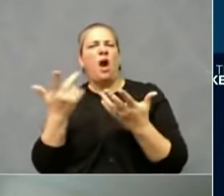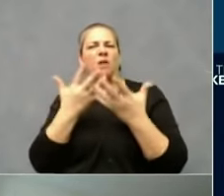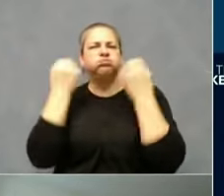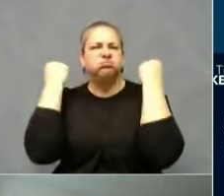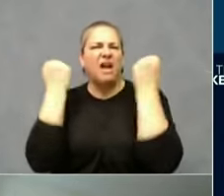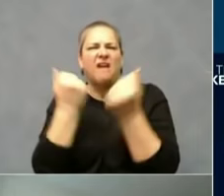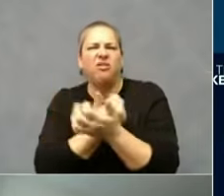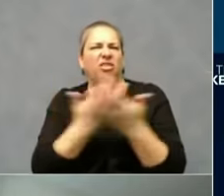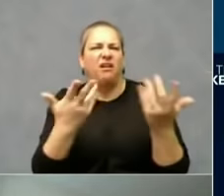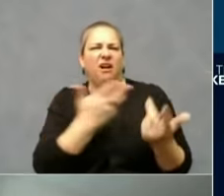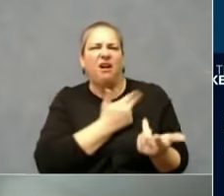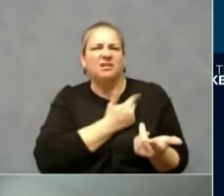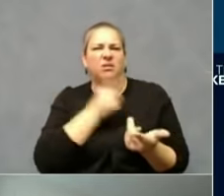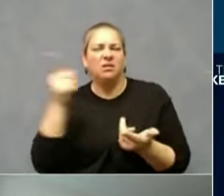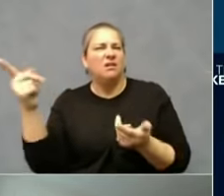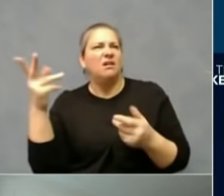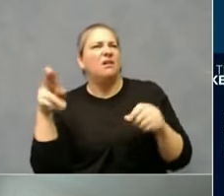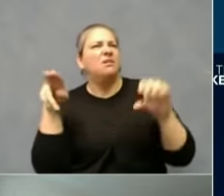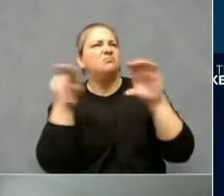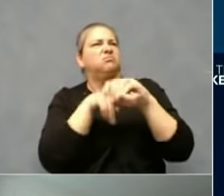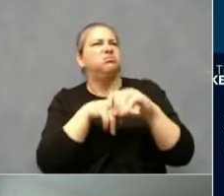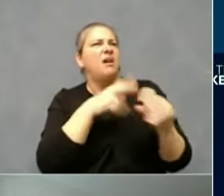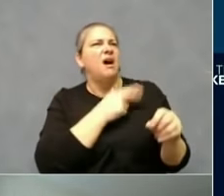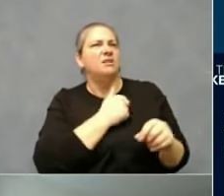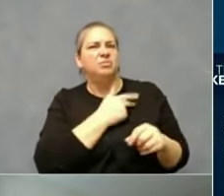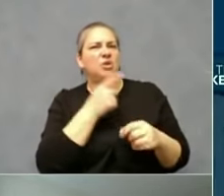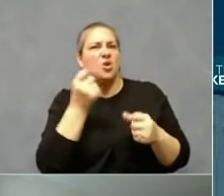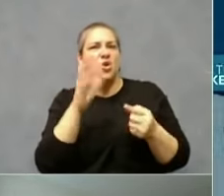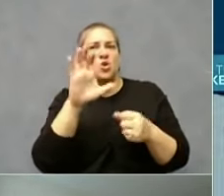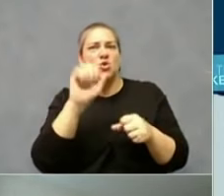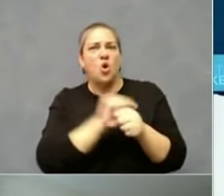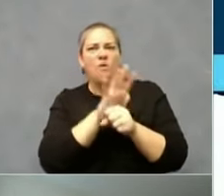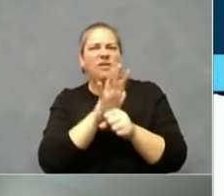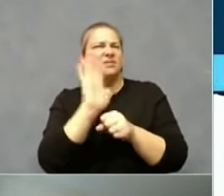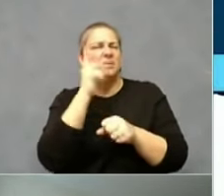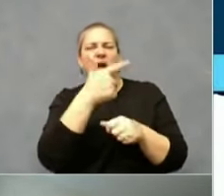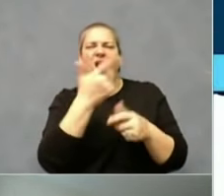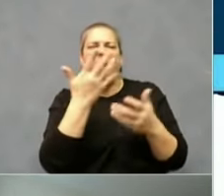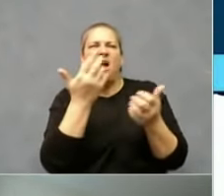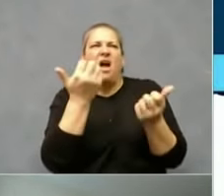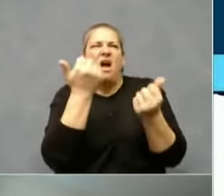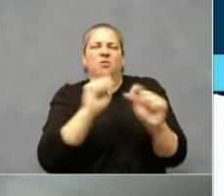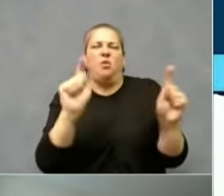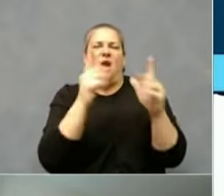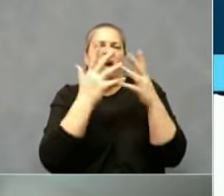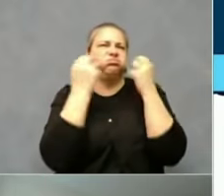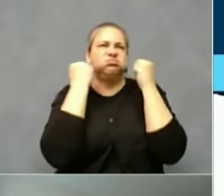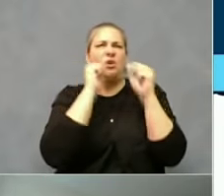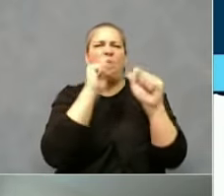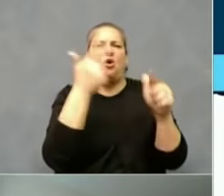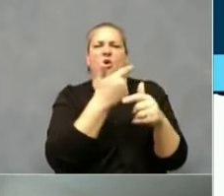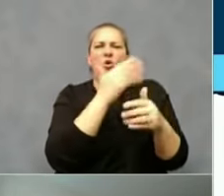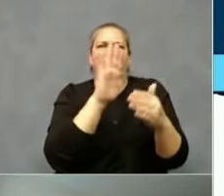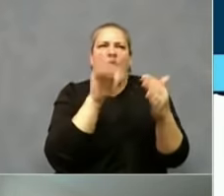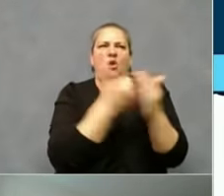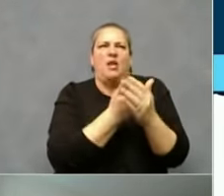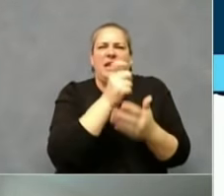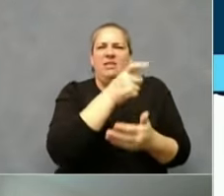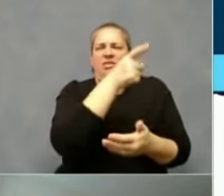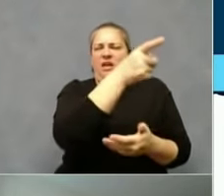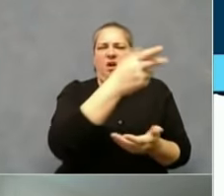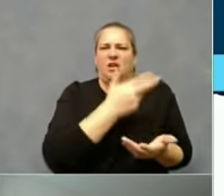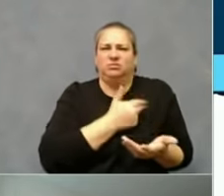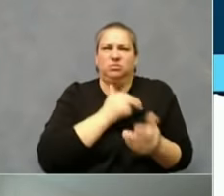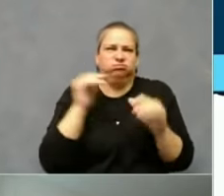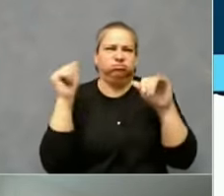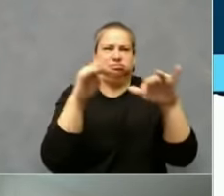workers to go out sick. So if we could do the next slide, please. These same researchers also did a study where they